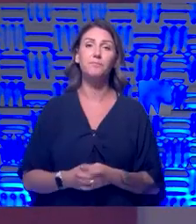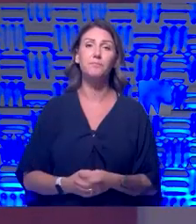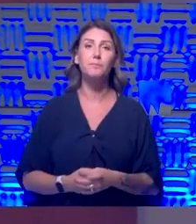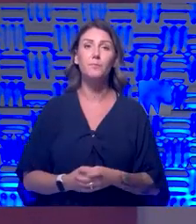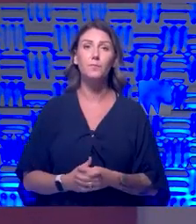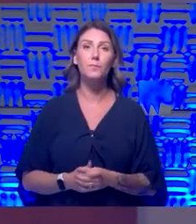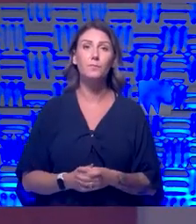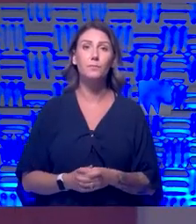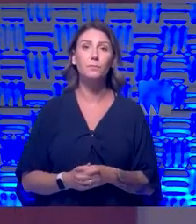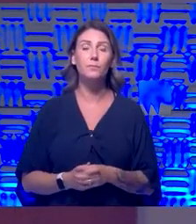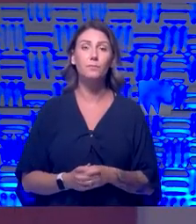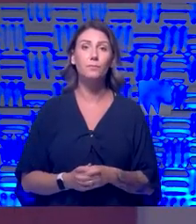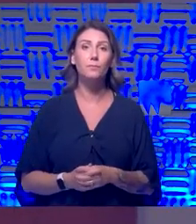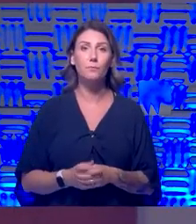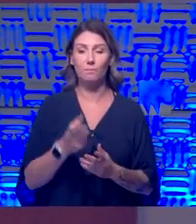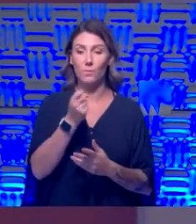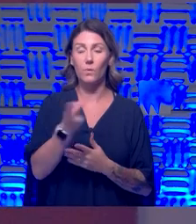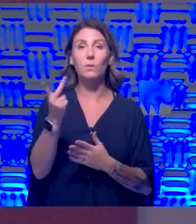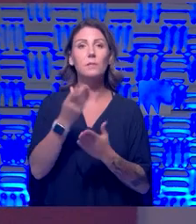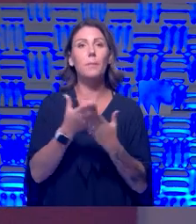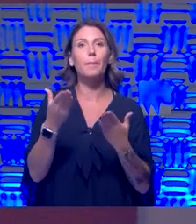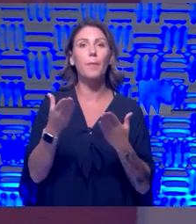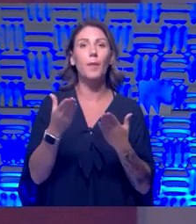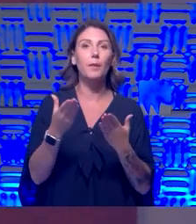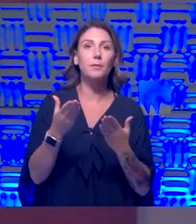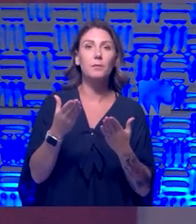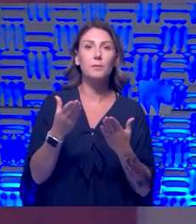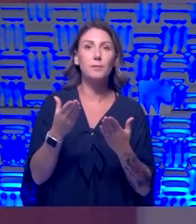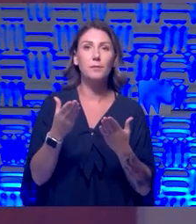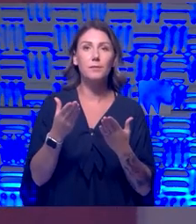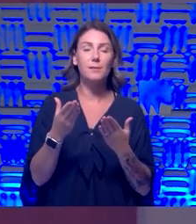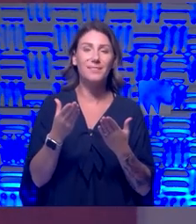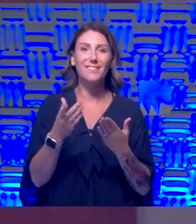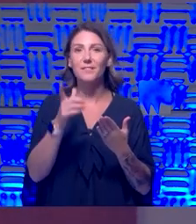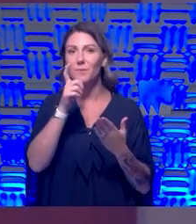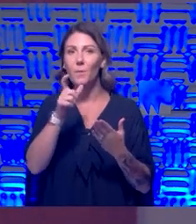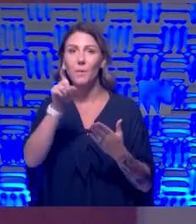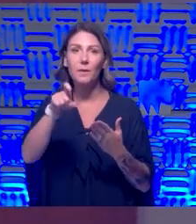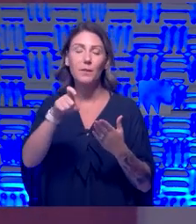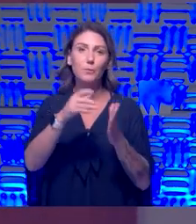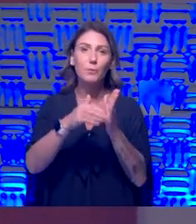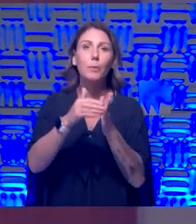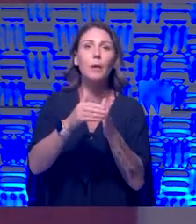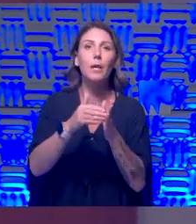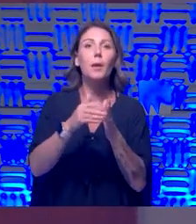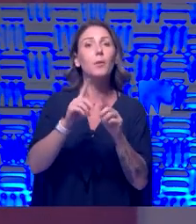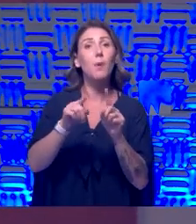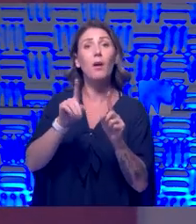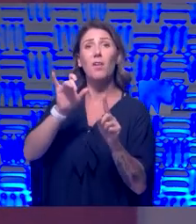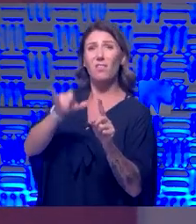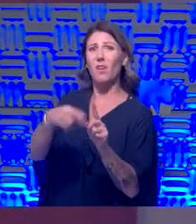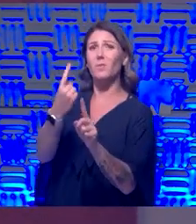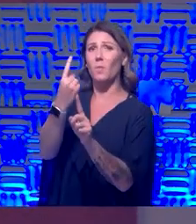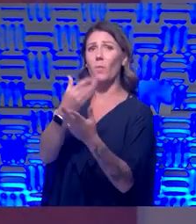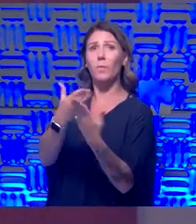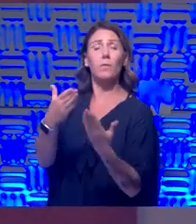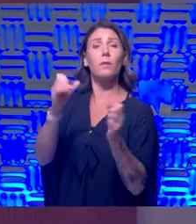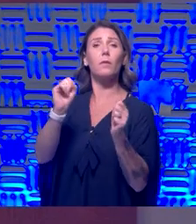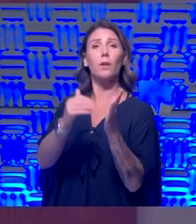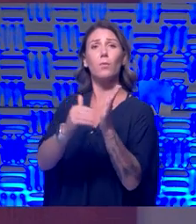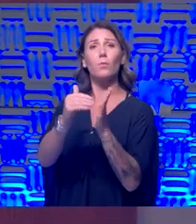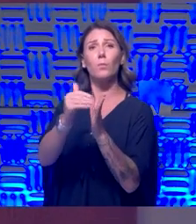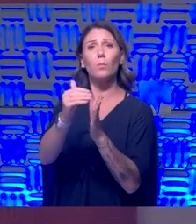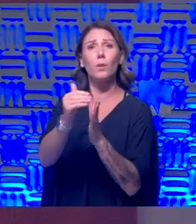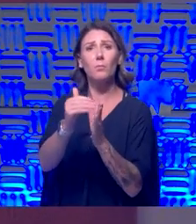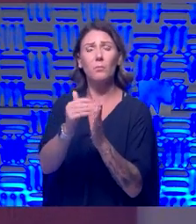there's some things where it doesn't, you know, bear repeating, but that would be one, you know, why are they not visiting or